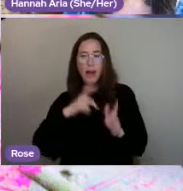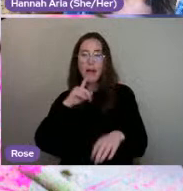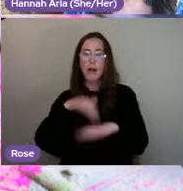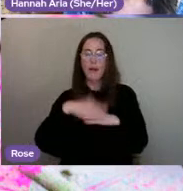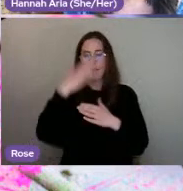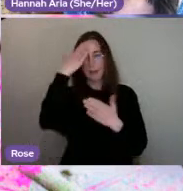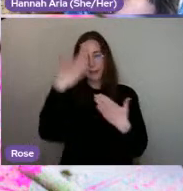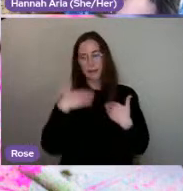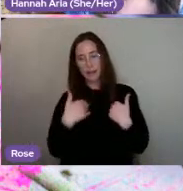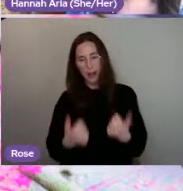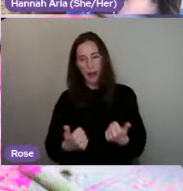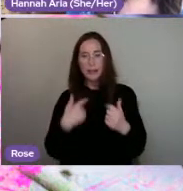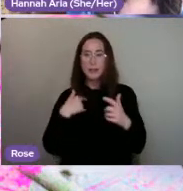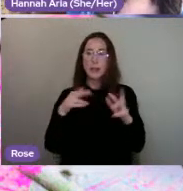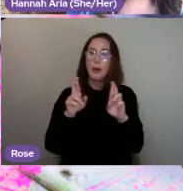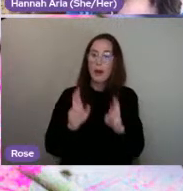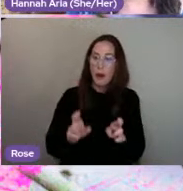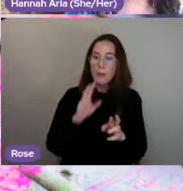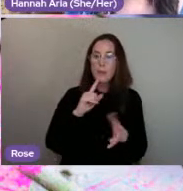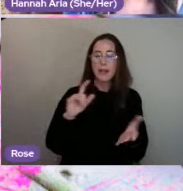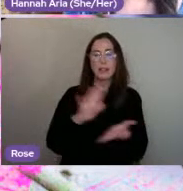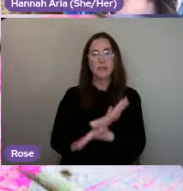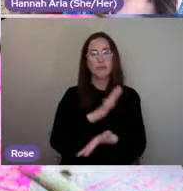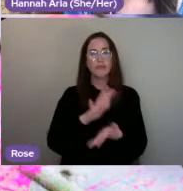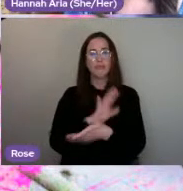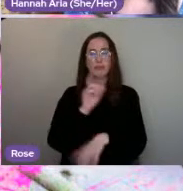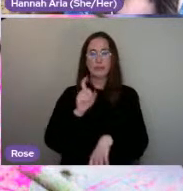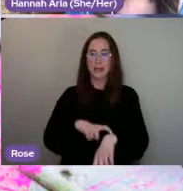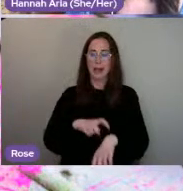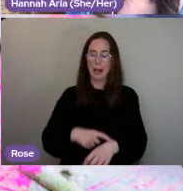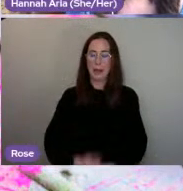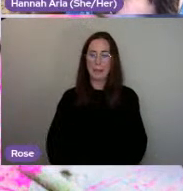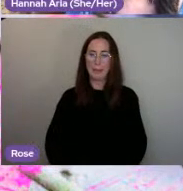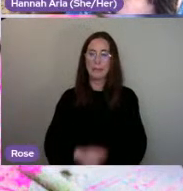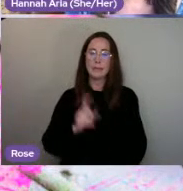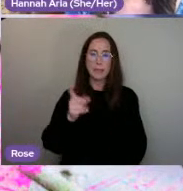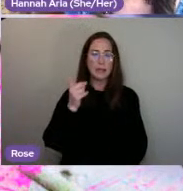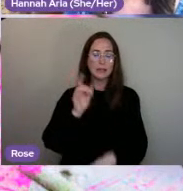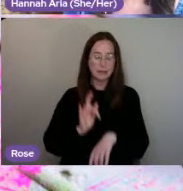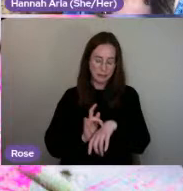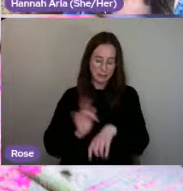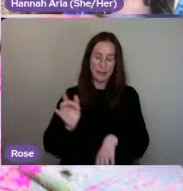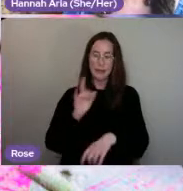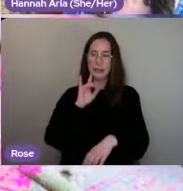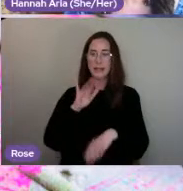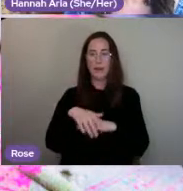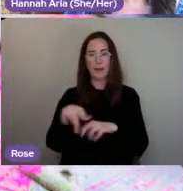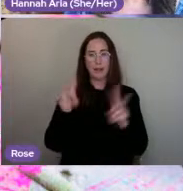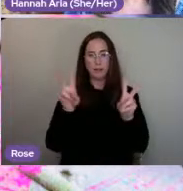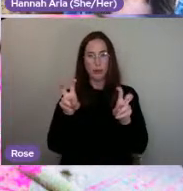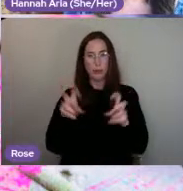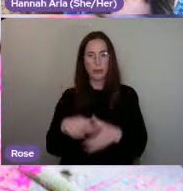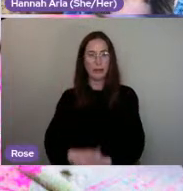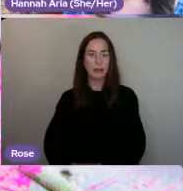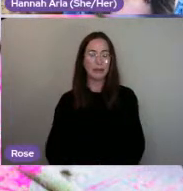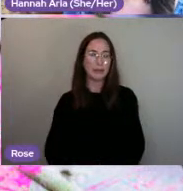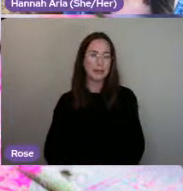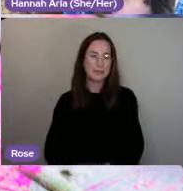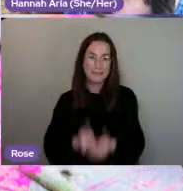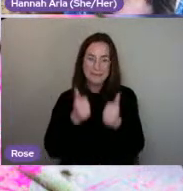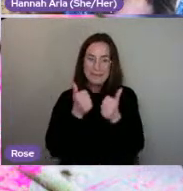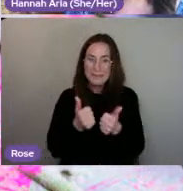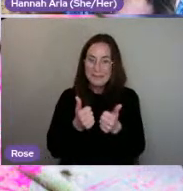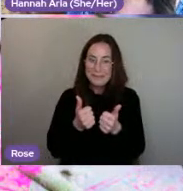So hopefully, we're going to have a fantastic time. But we just need to be sensitive around this topic. OK,